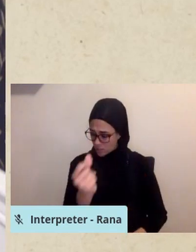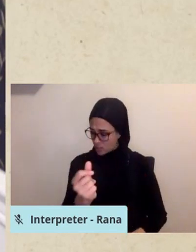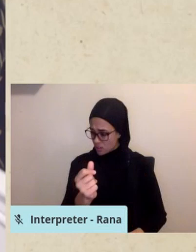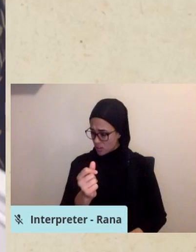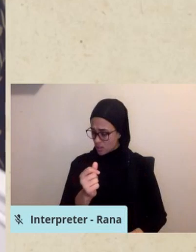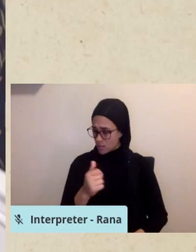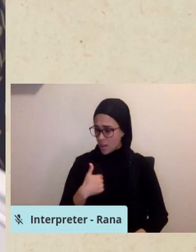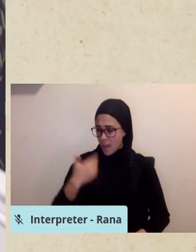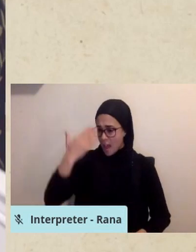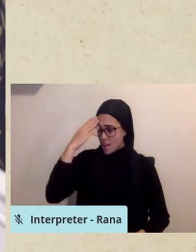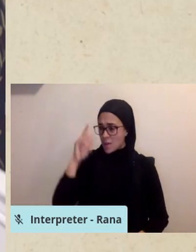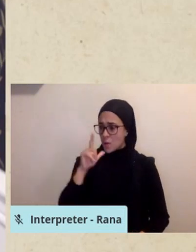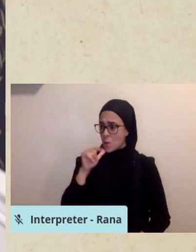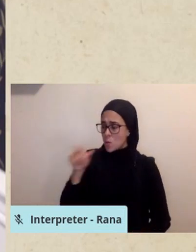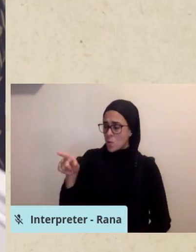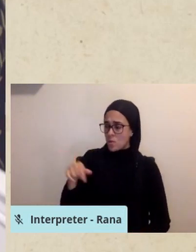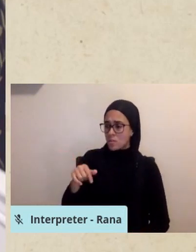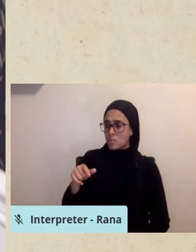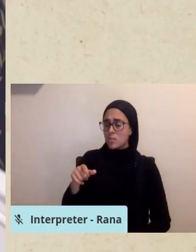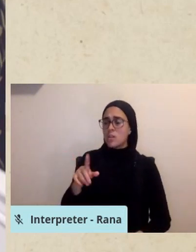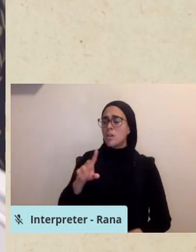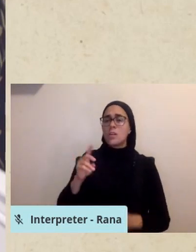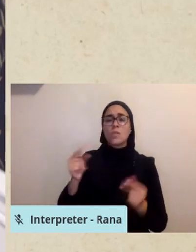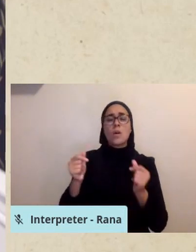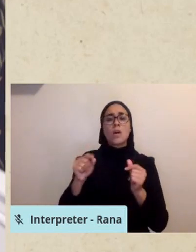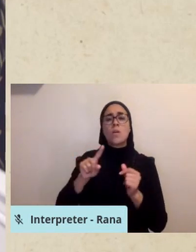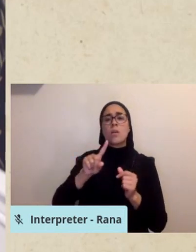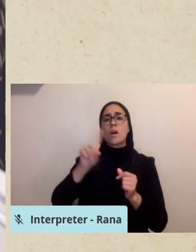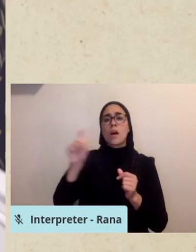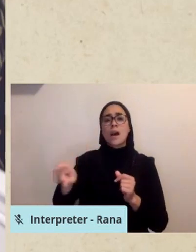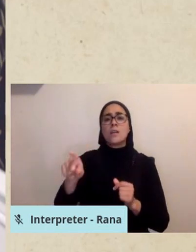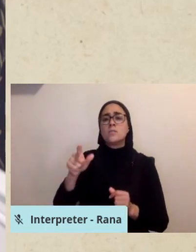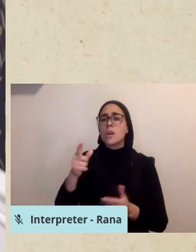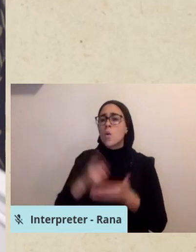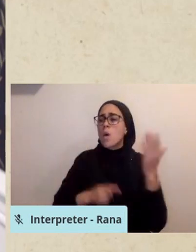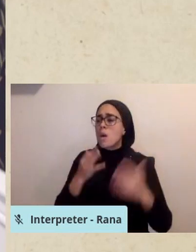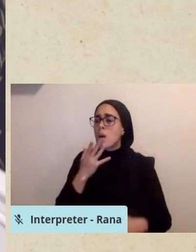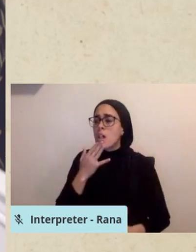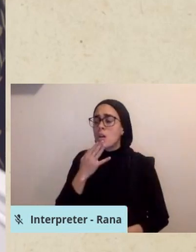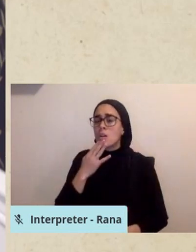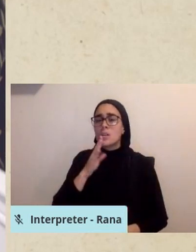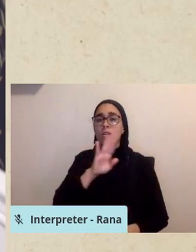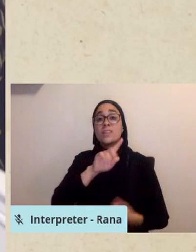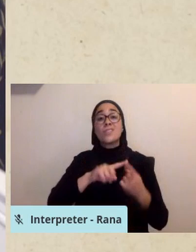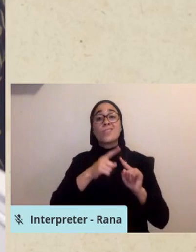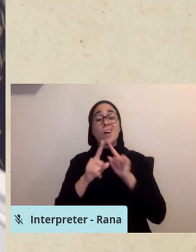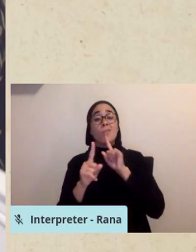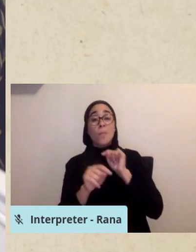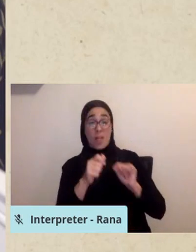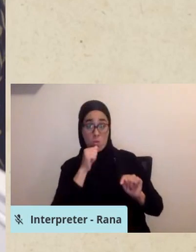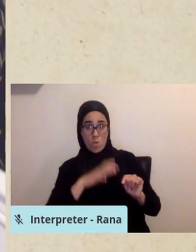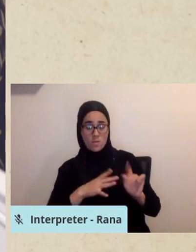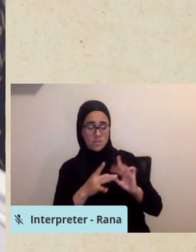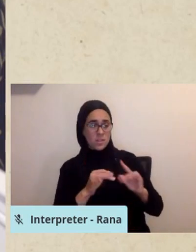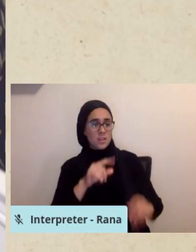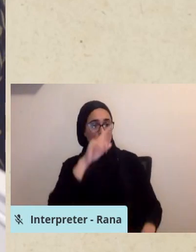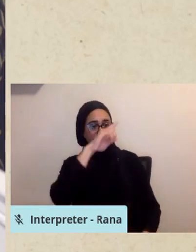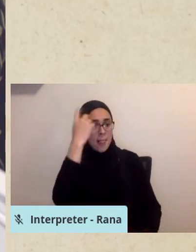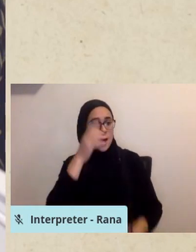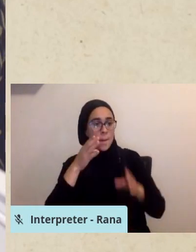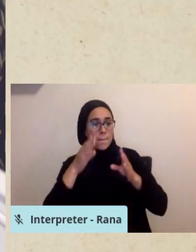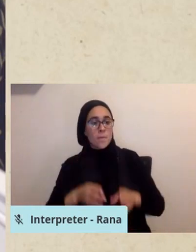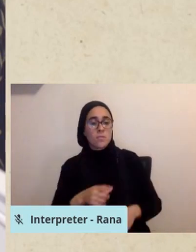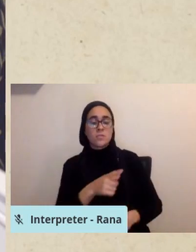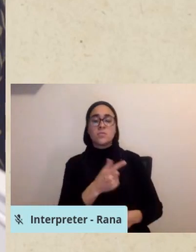No. What color were they? She said it was a black person. I went up and down areas carrying